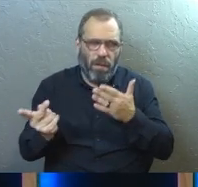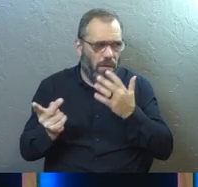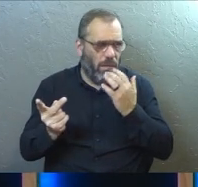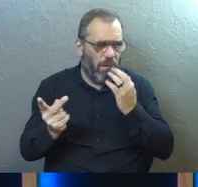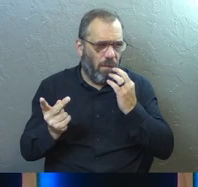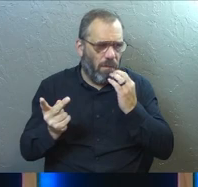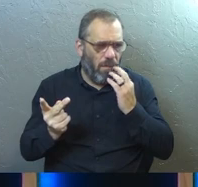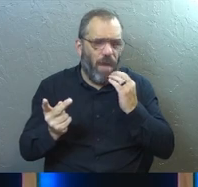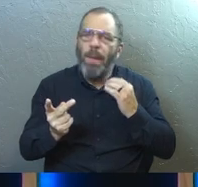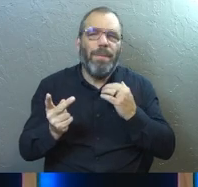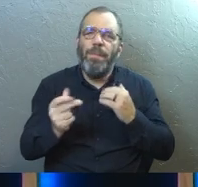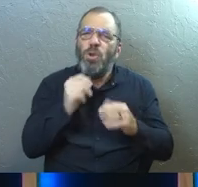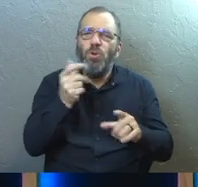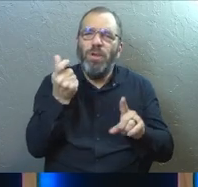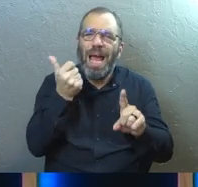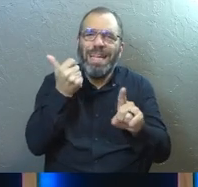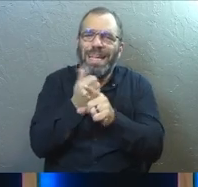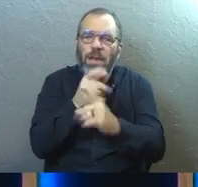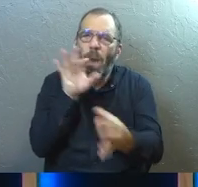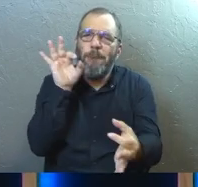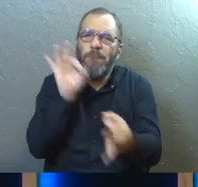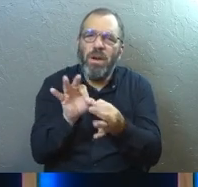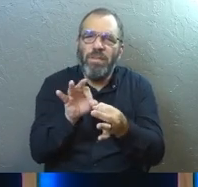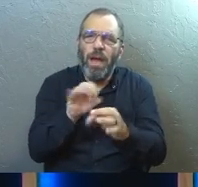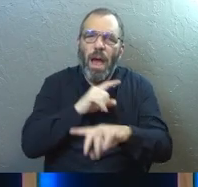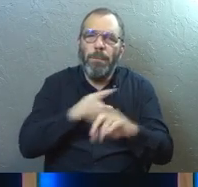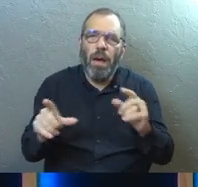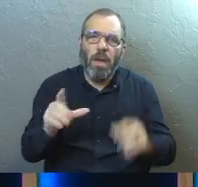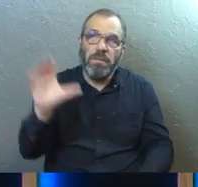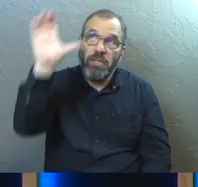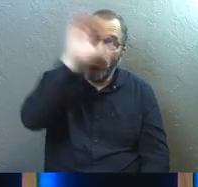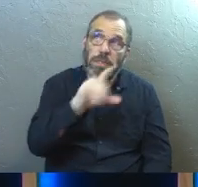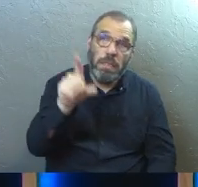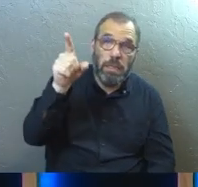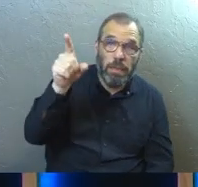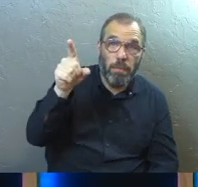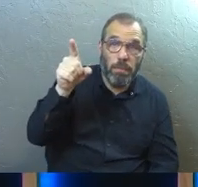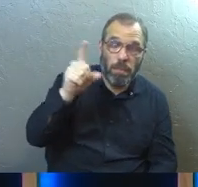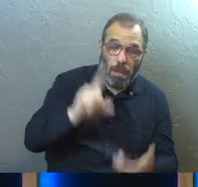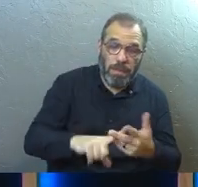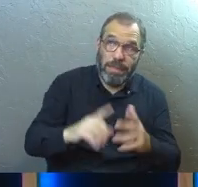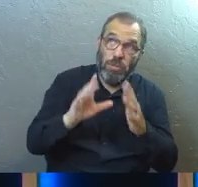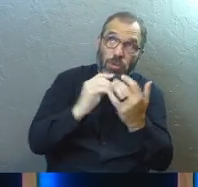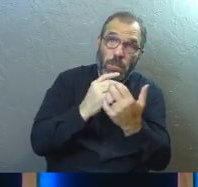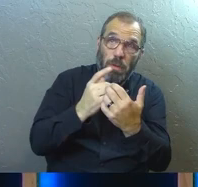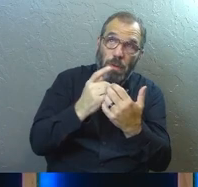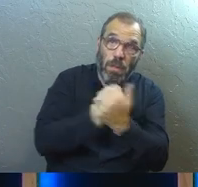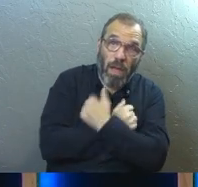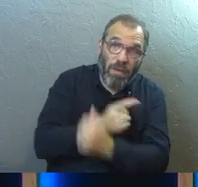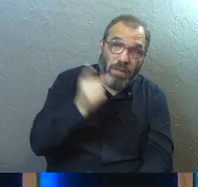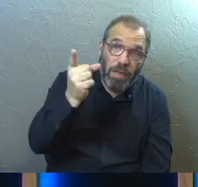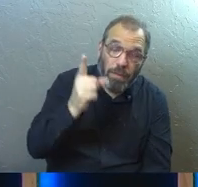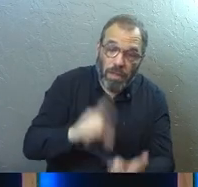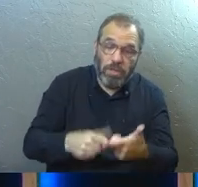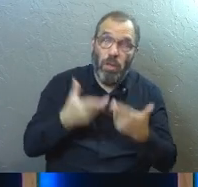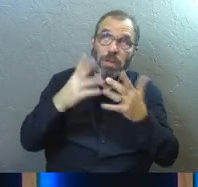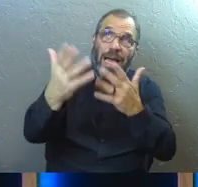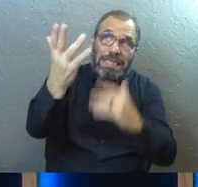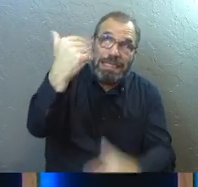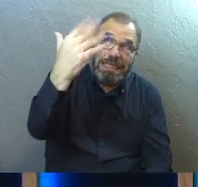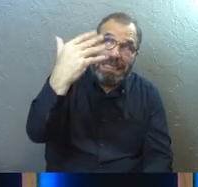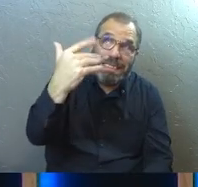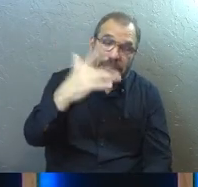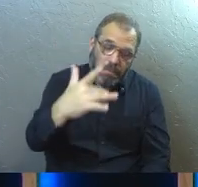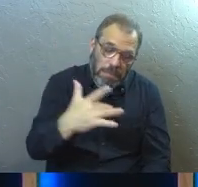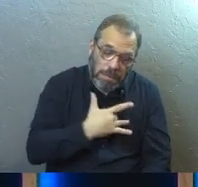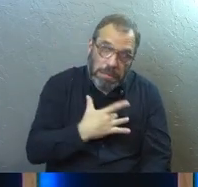Because maybe you didn't hit all the marks, but did you seek him? Did you love him? Did you let him come in and